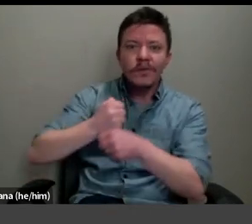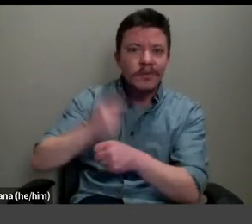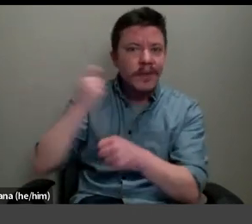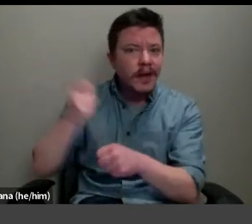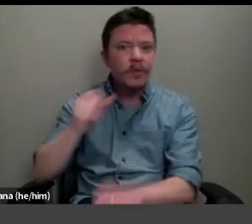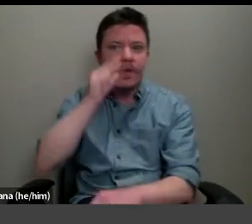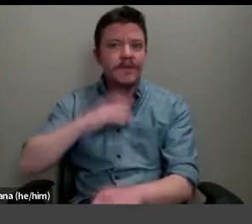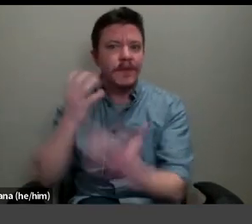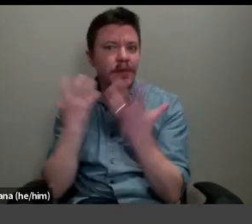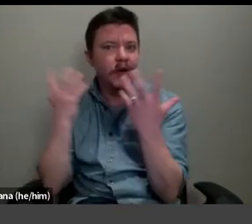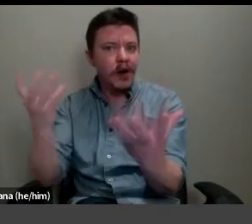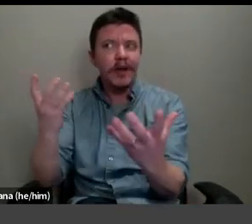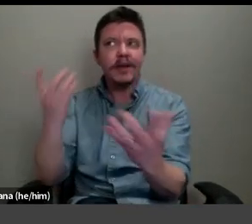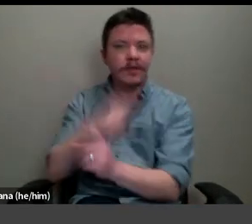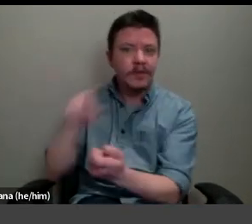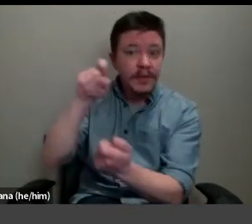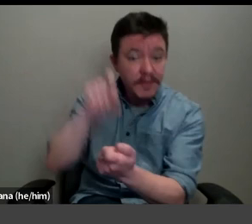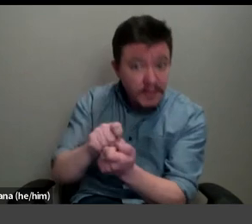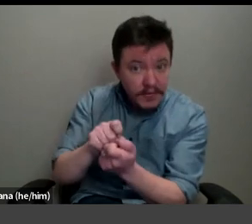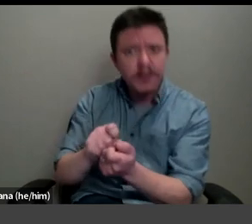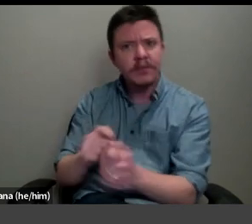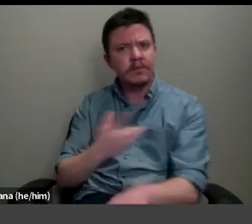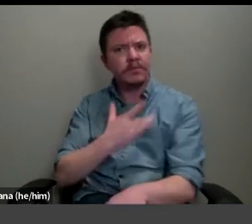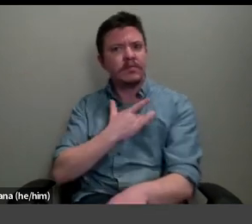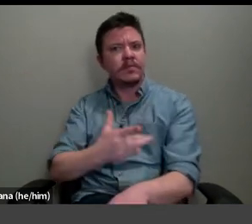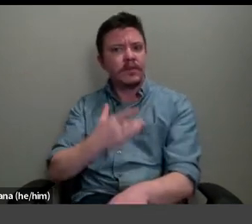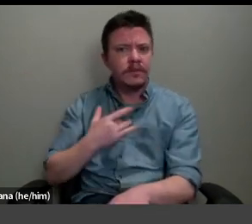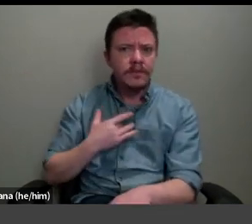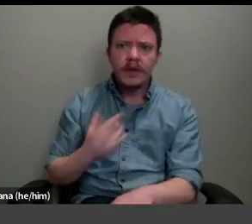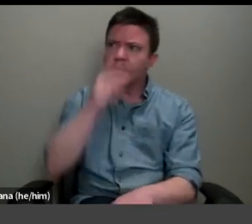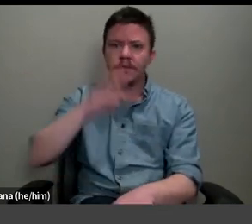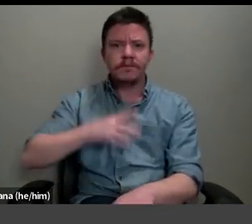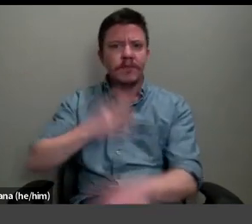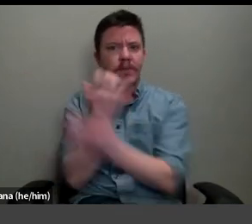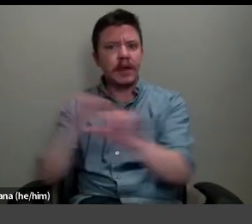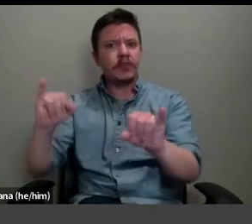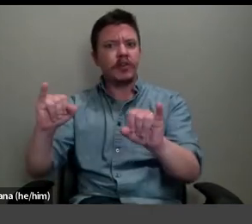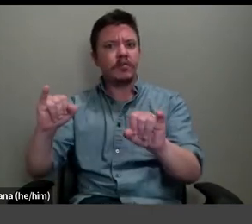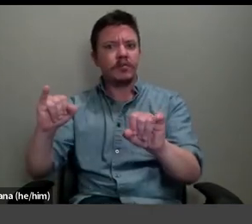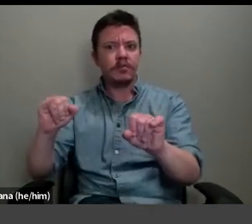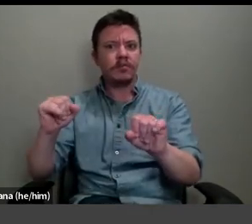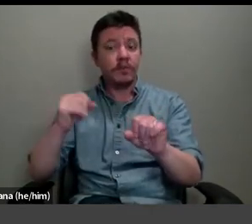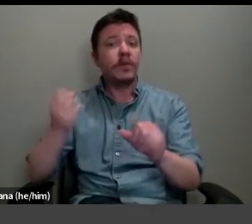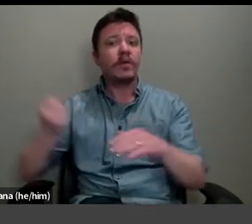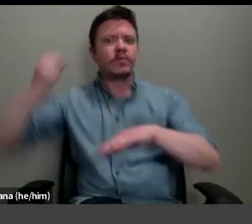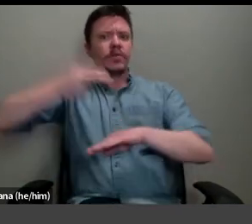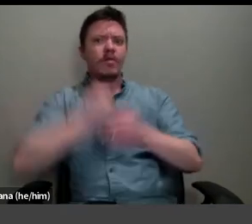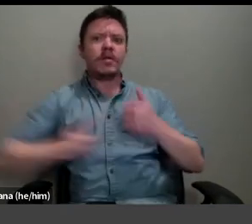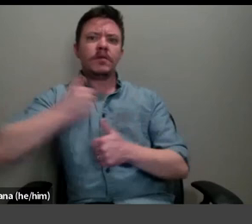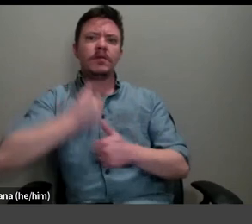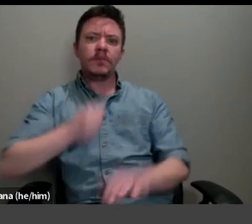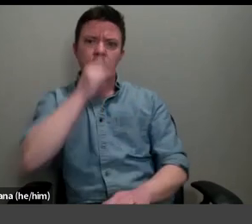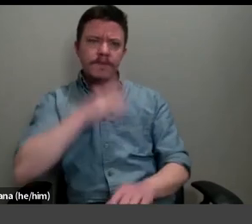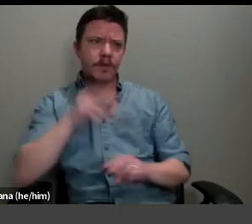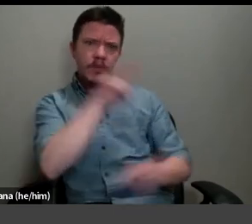be to this particularly elusive mode of feminine agency, the dominant female gaze, that one can attribute,